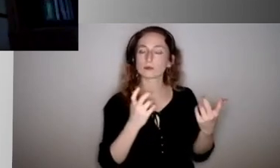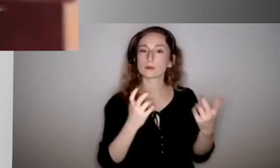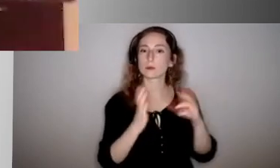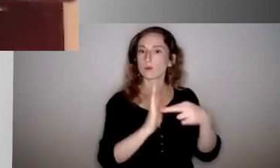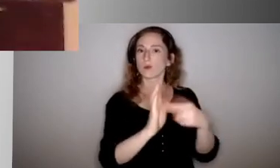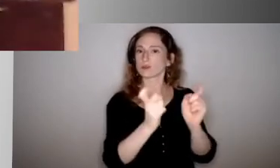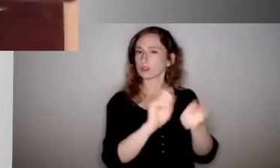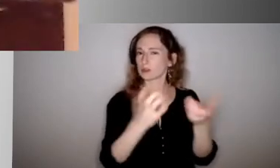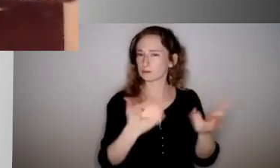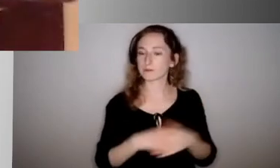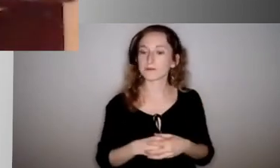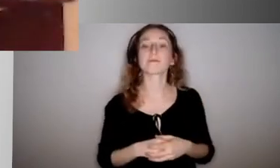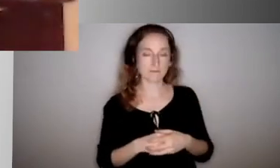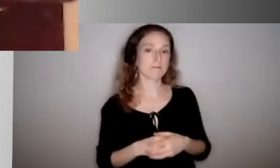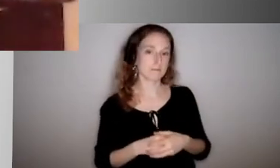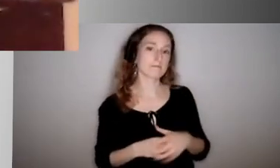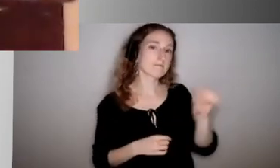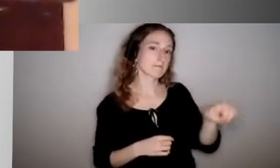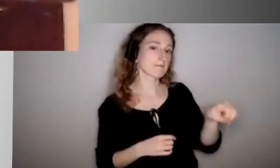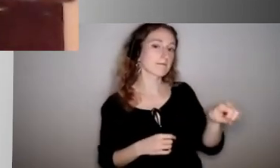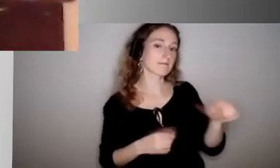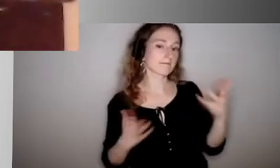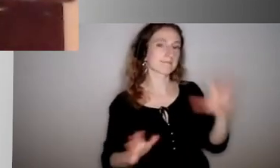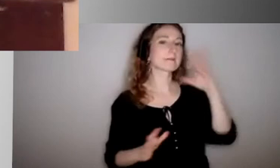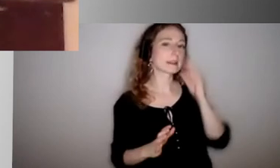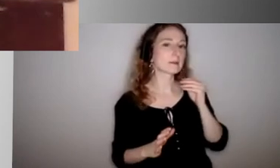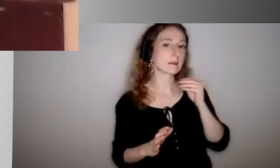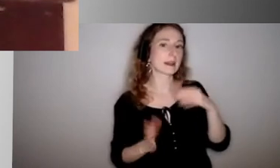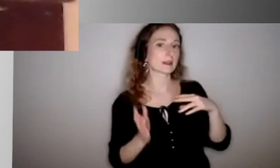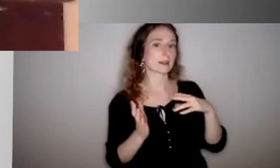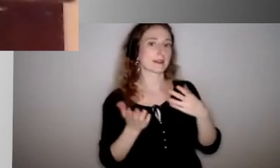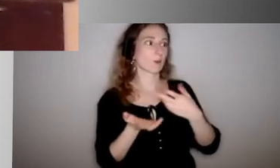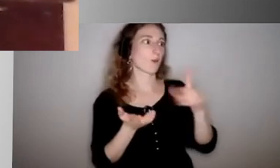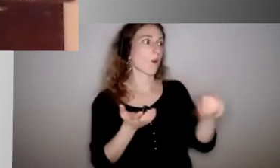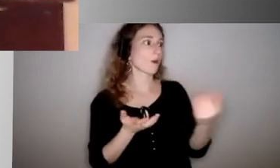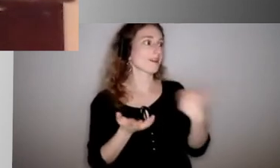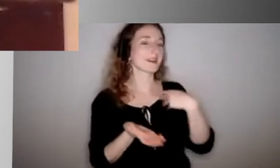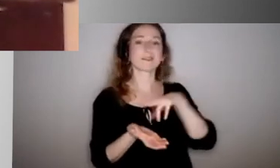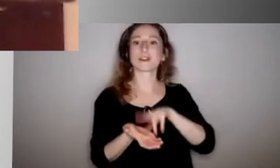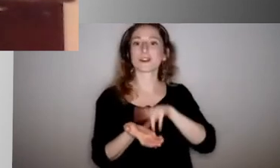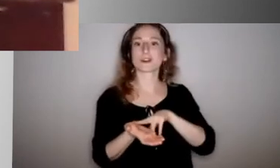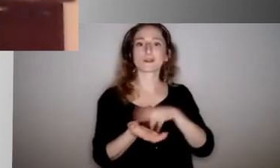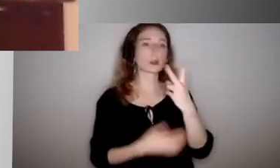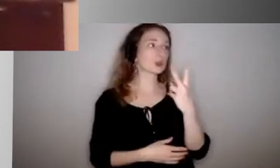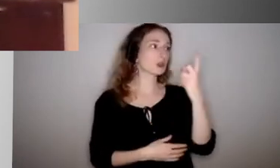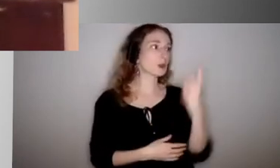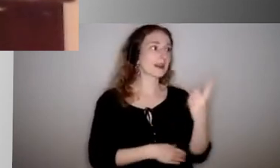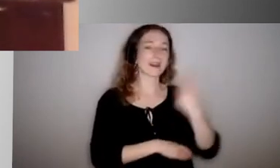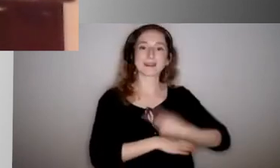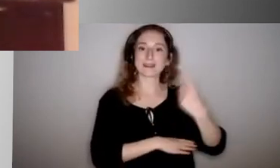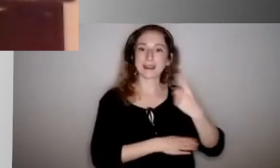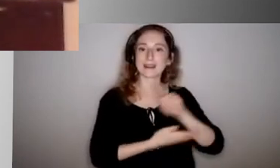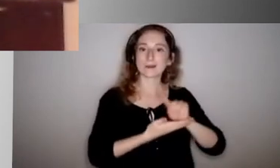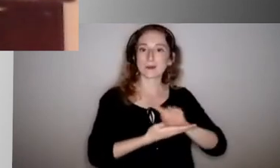Well, I've been in those situations where I've had a nurse two and a half days of the week. And then my secretary was the one, either my secretary or myself, or the one